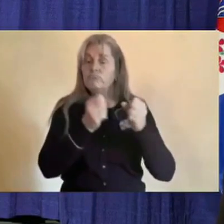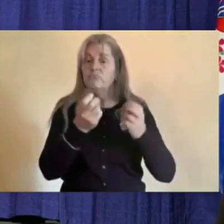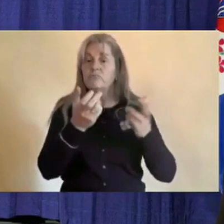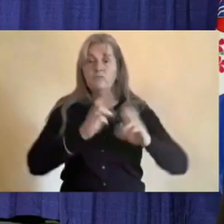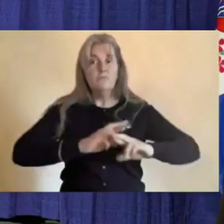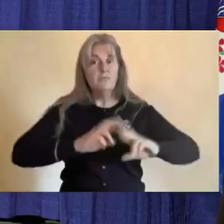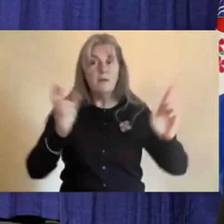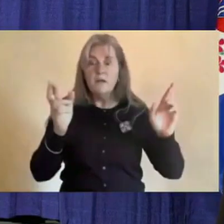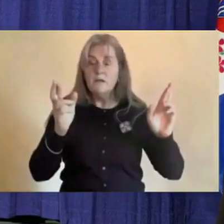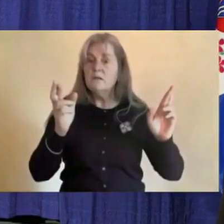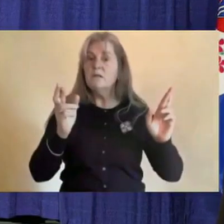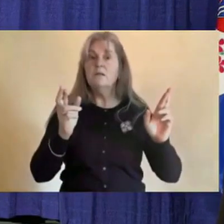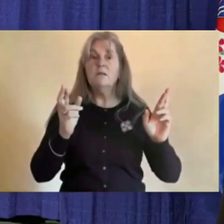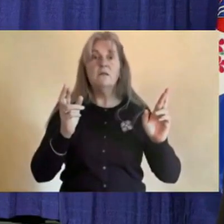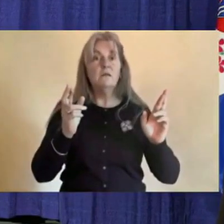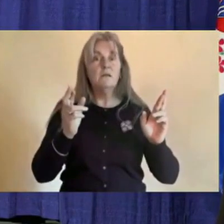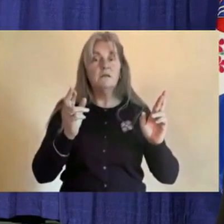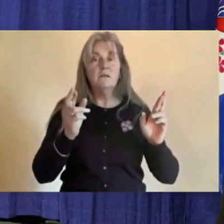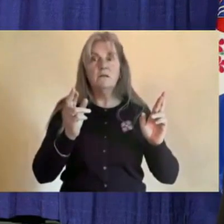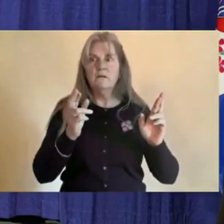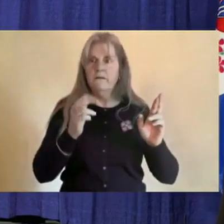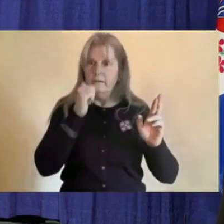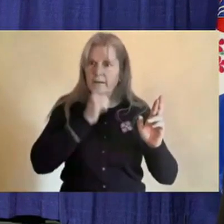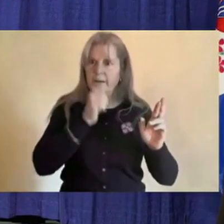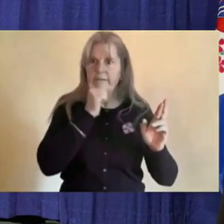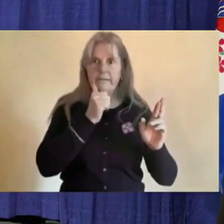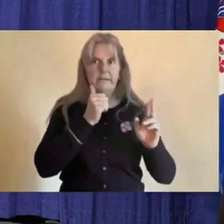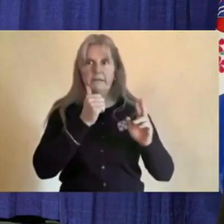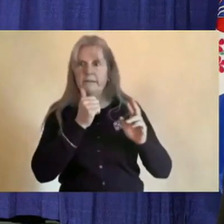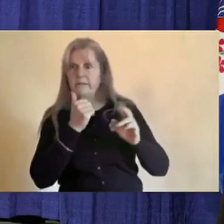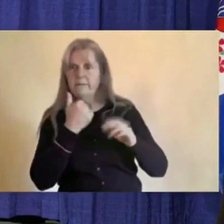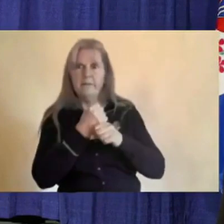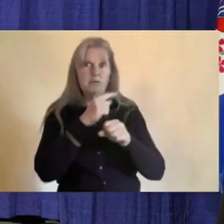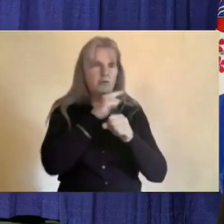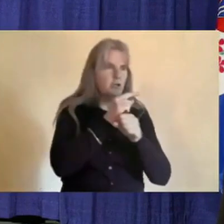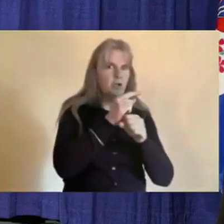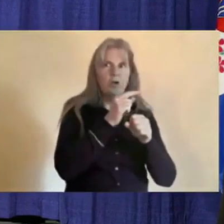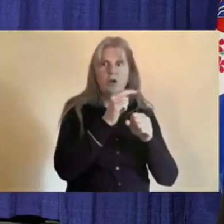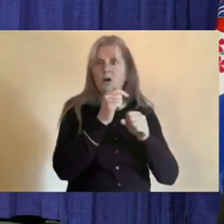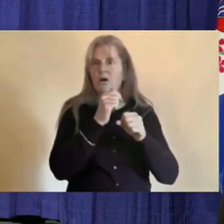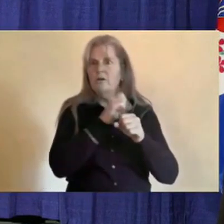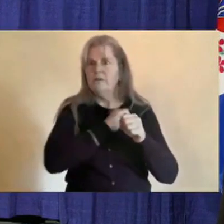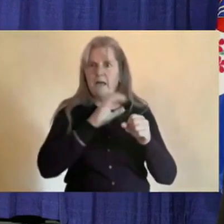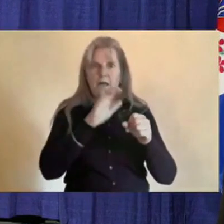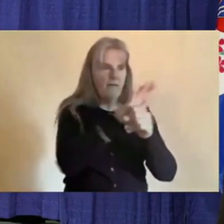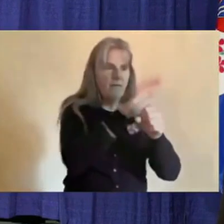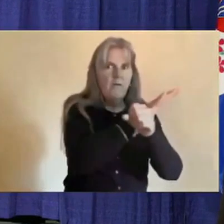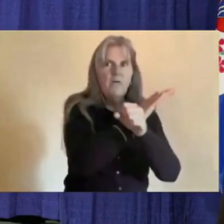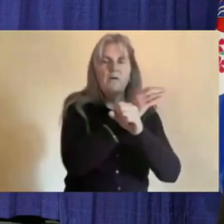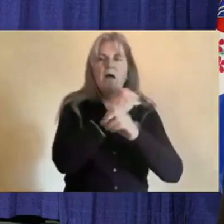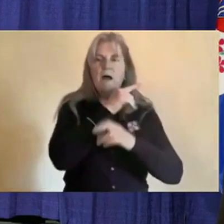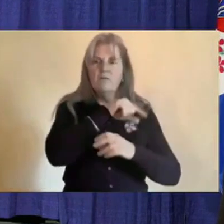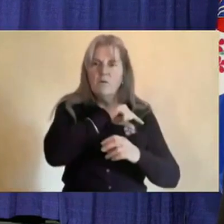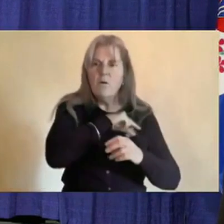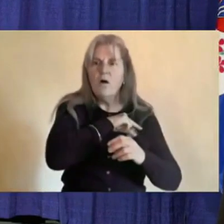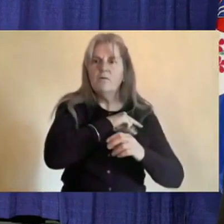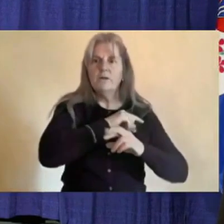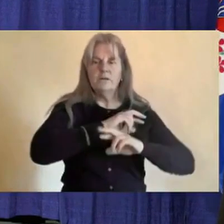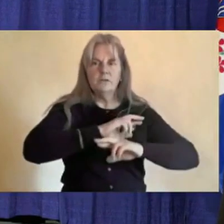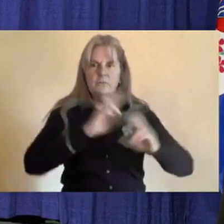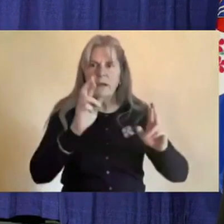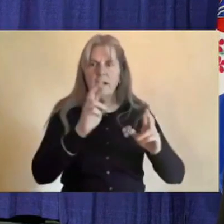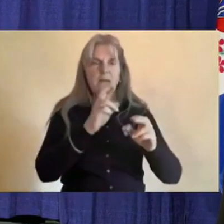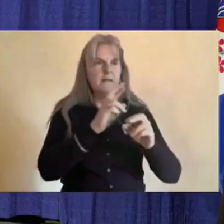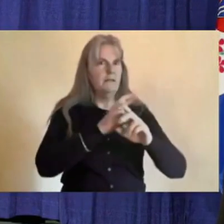as you can imagine, day to day to make sure that there are qualified teachers and qualified teachers on call in every